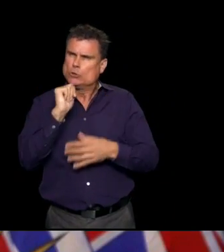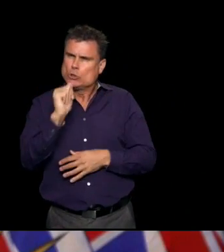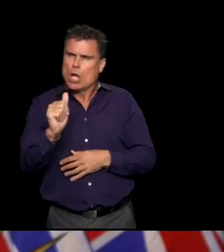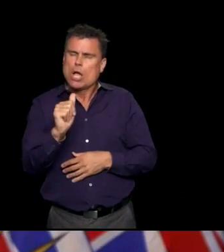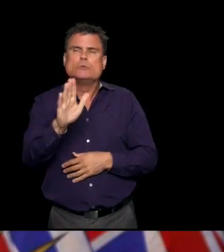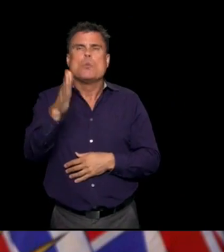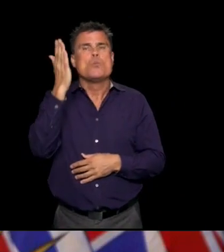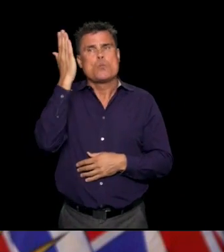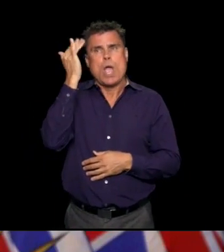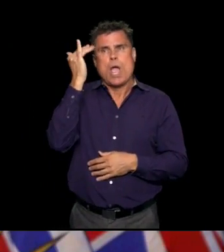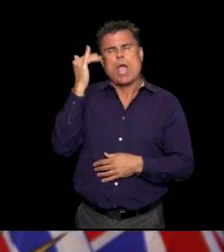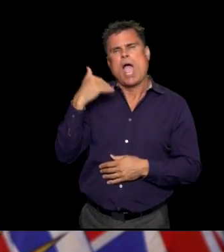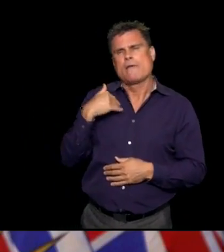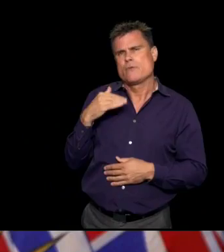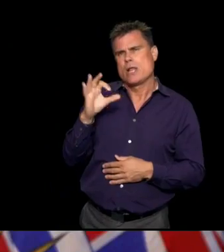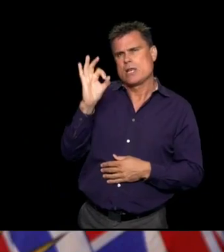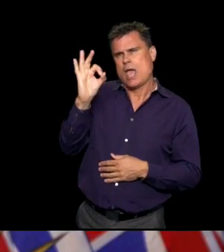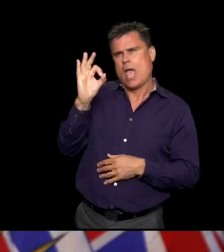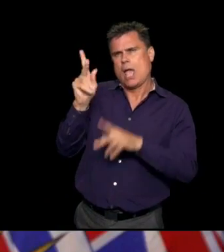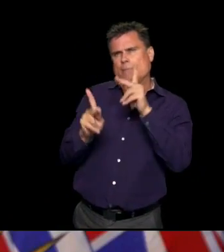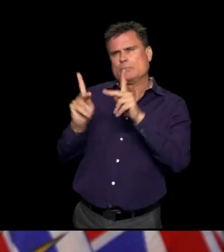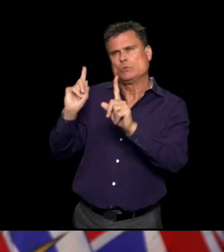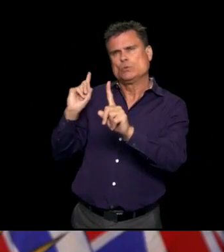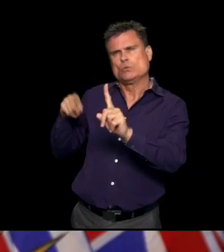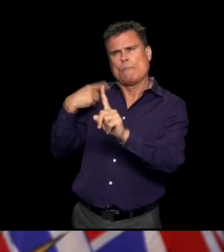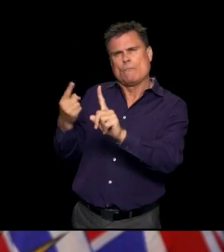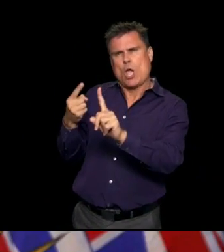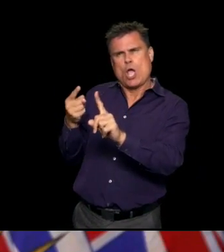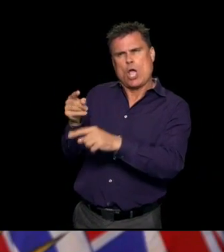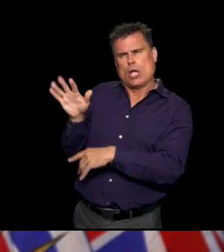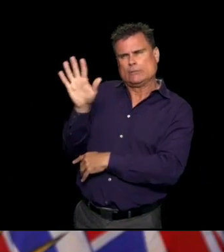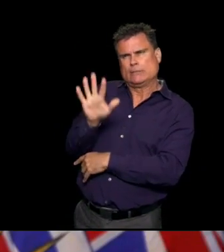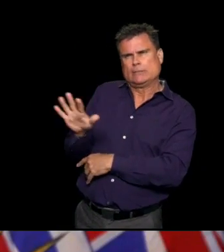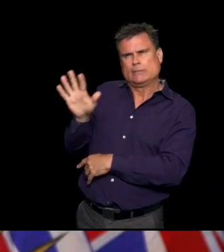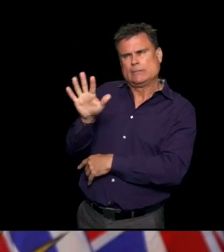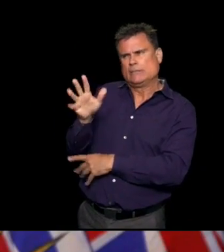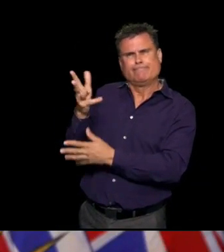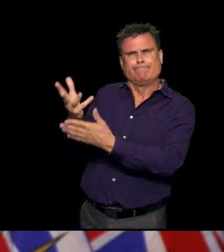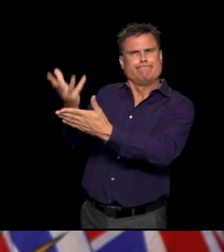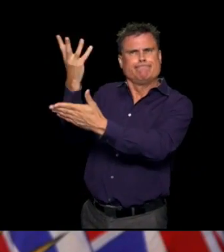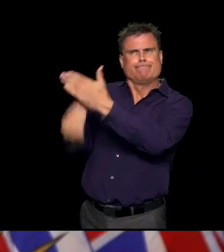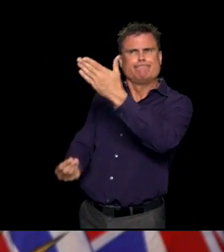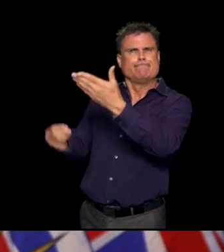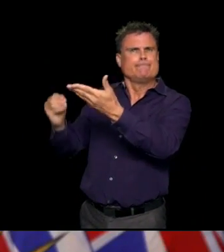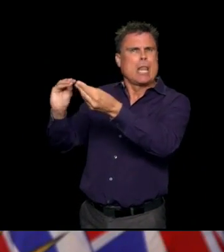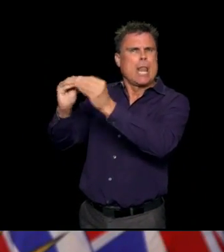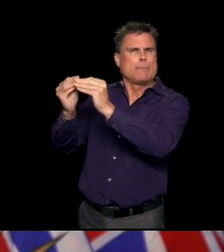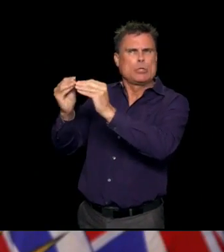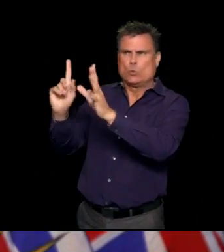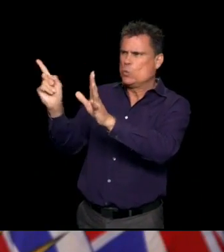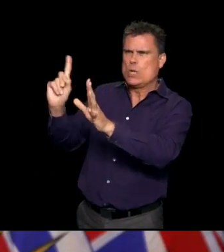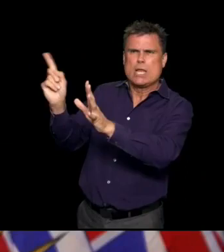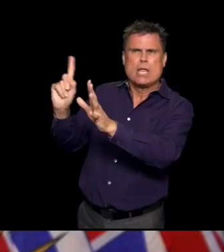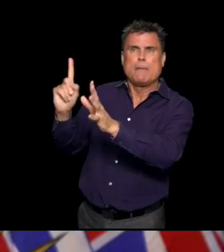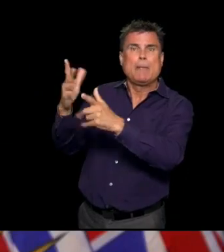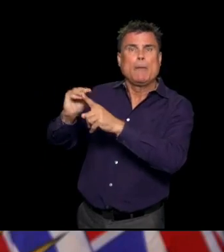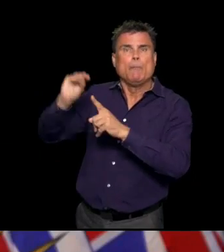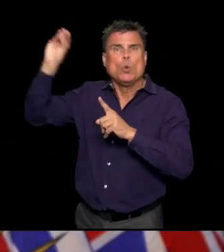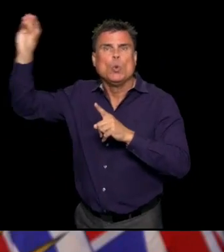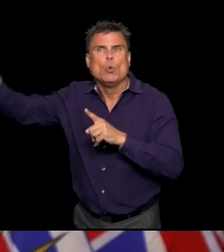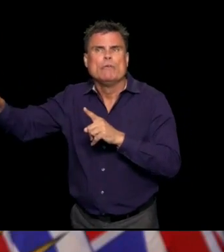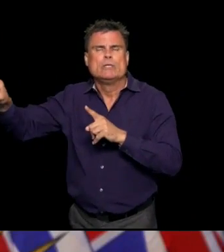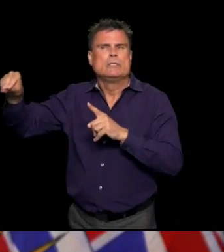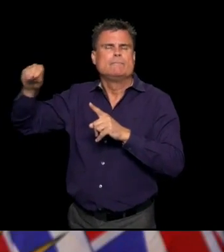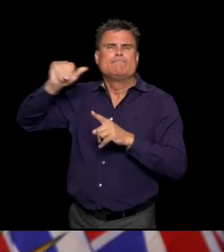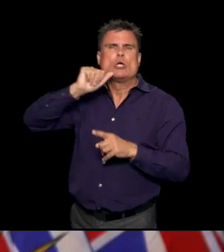I think we are up to nine now, of people who what we call lost a follow-up. Most of those are people who have lived elsewhere and have moved back to either their home